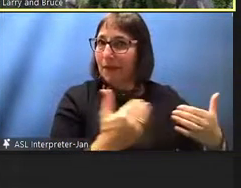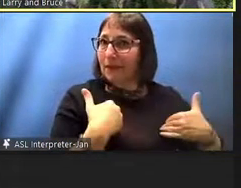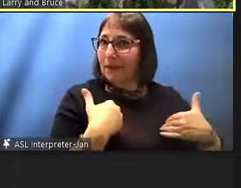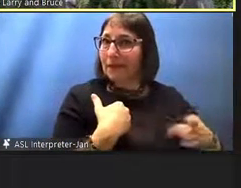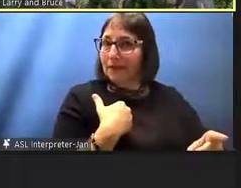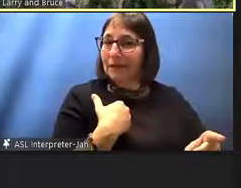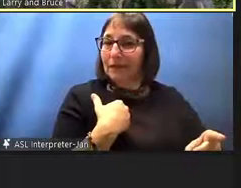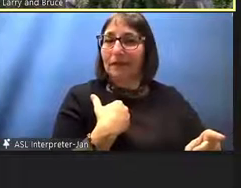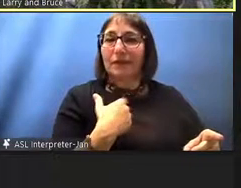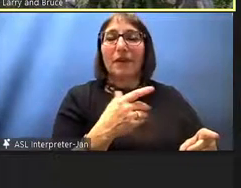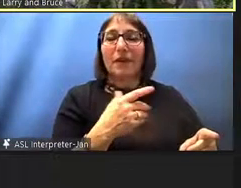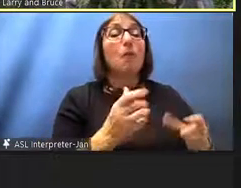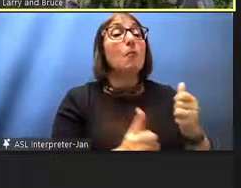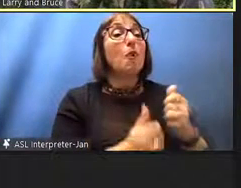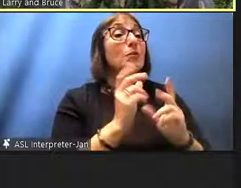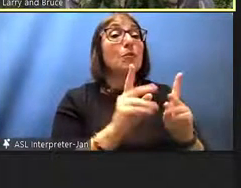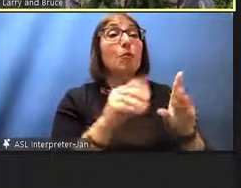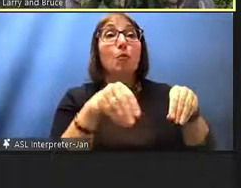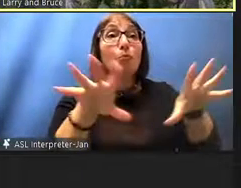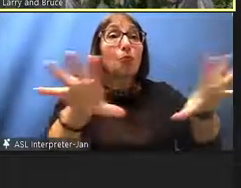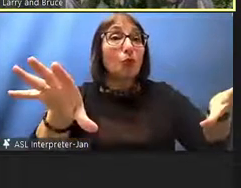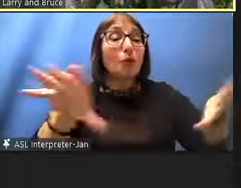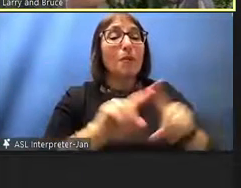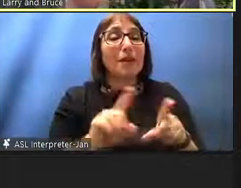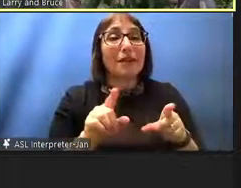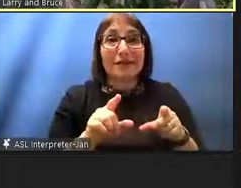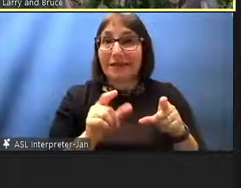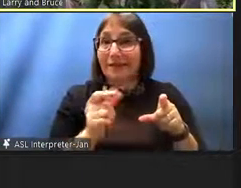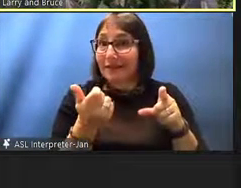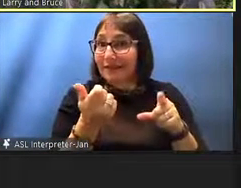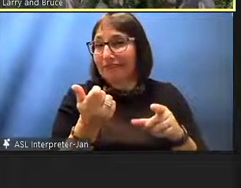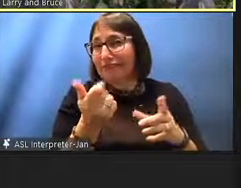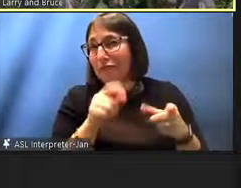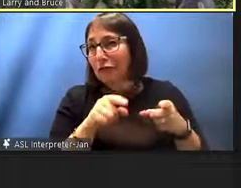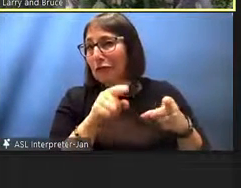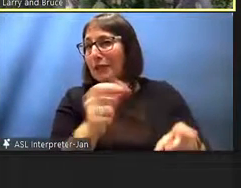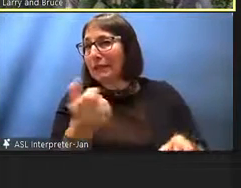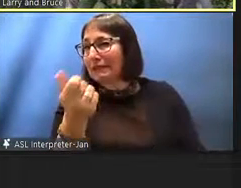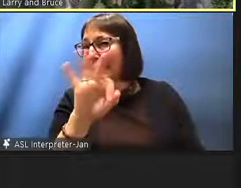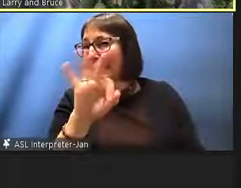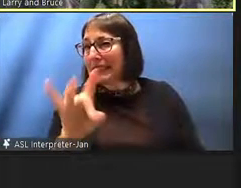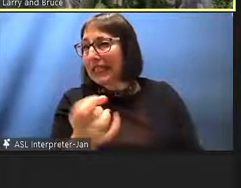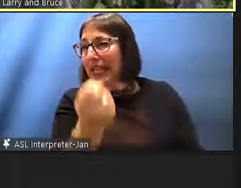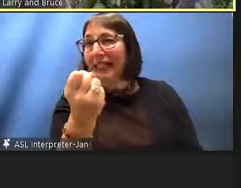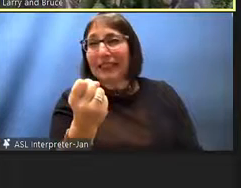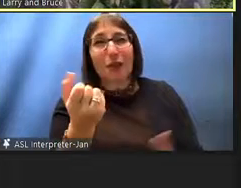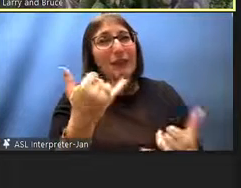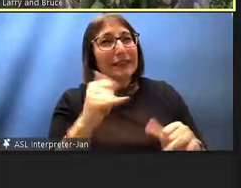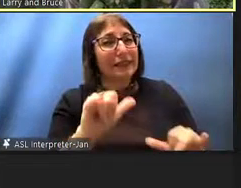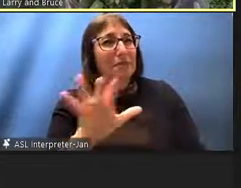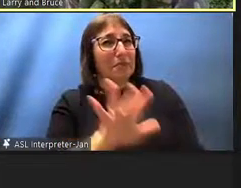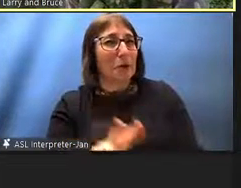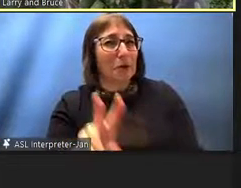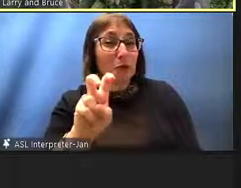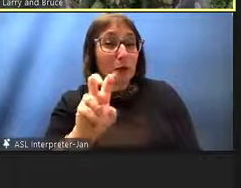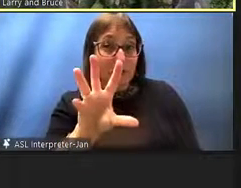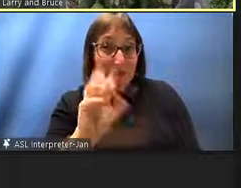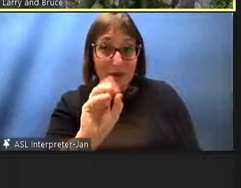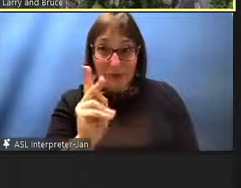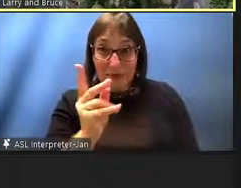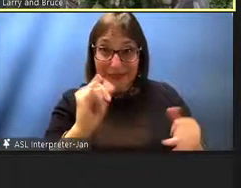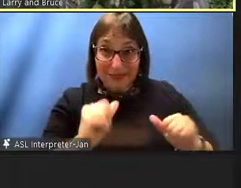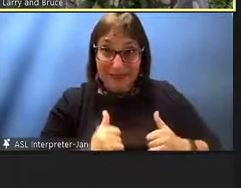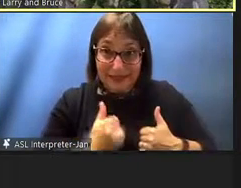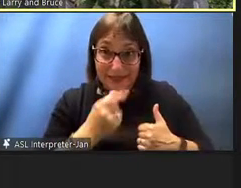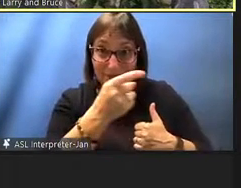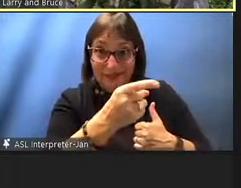mostly moved off however back in the 80s there maybe still about 250 people and among those